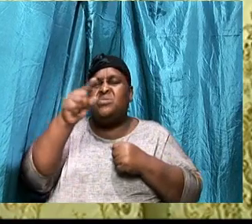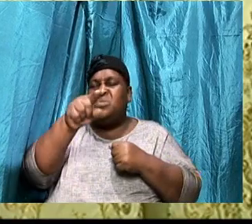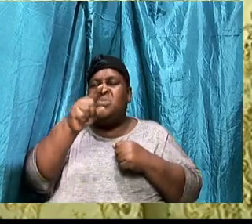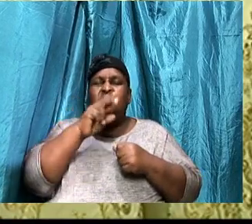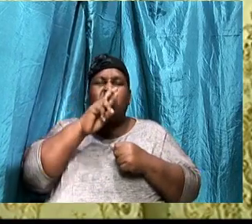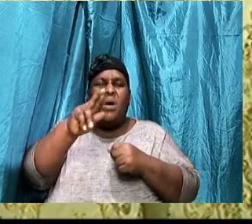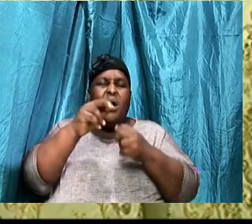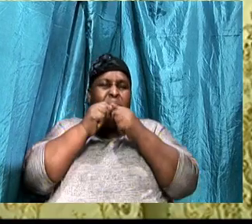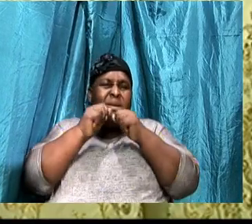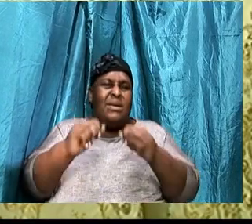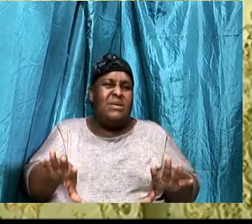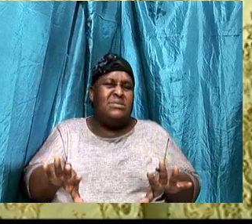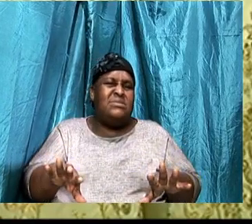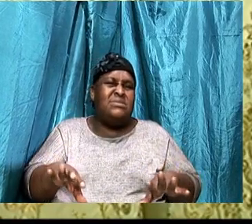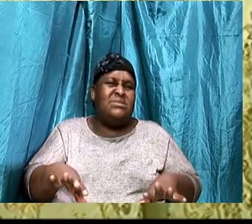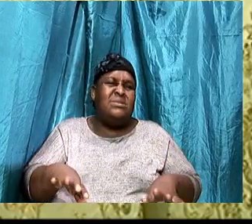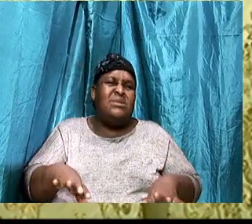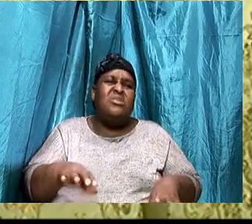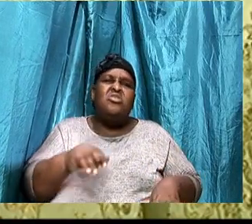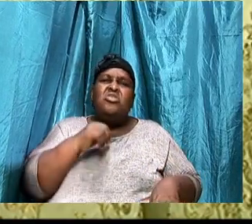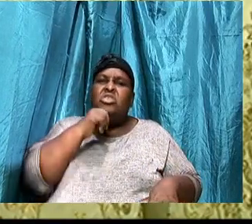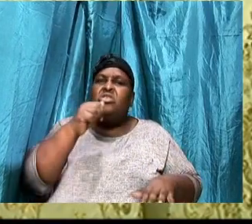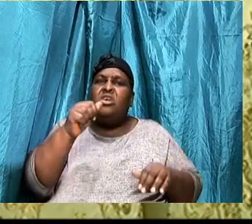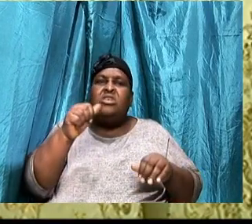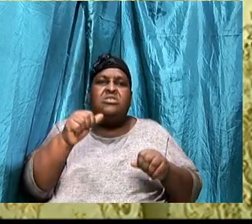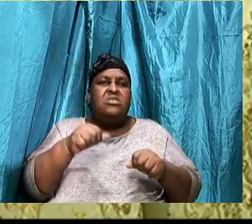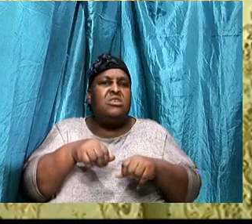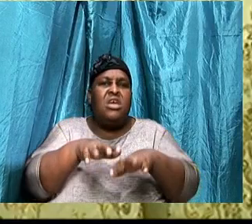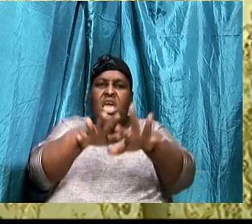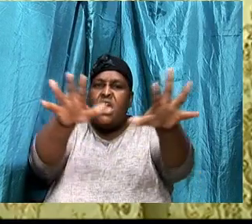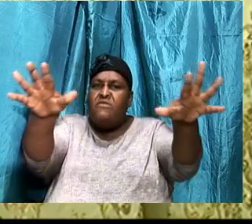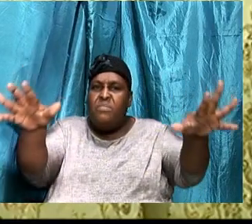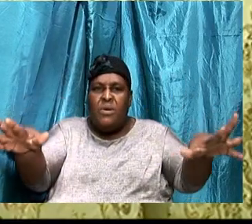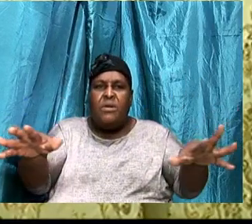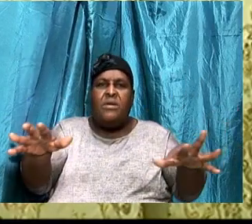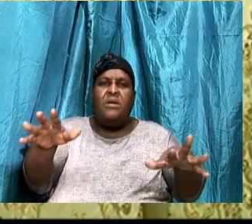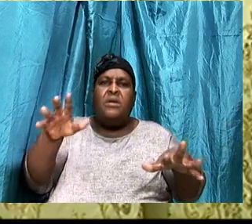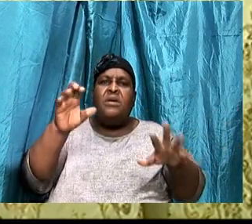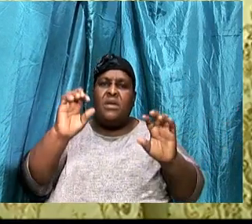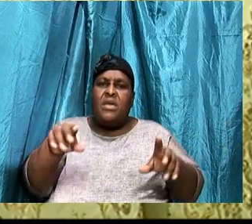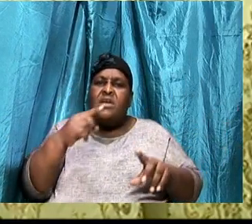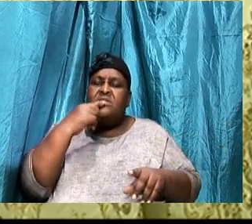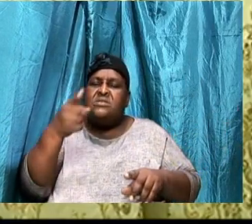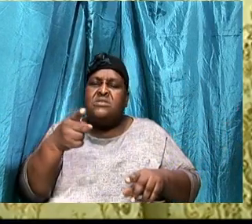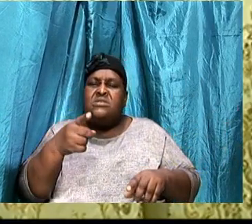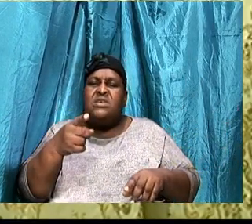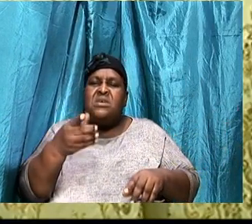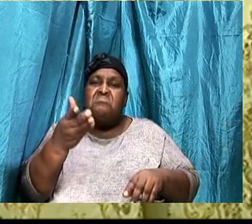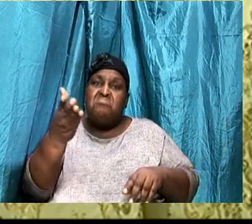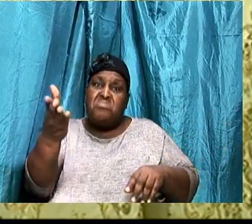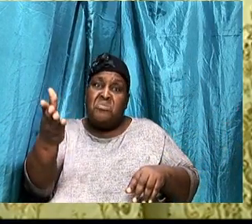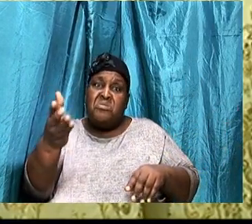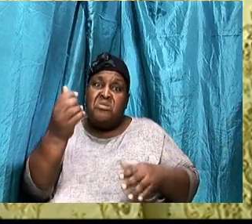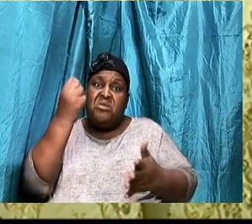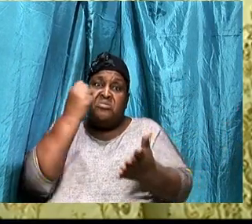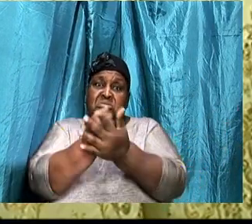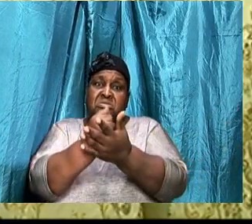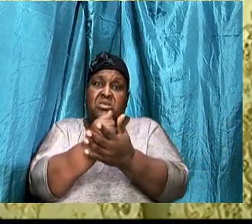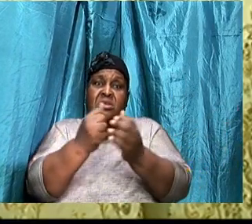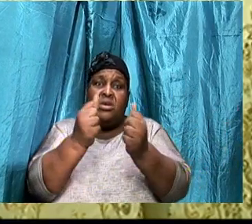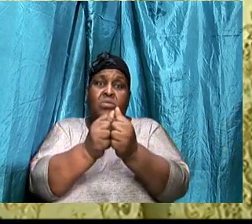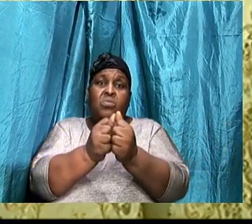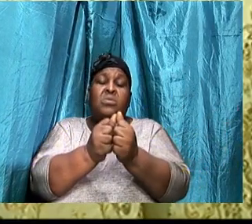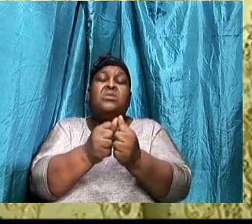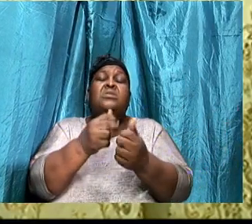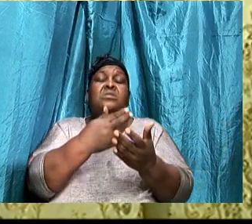say, That you are sealed, With the Holy Ghost, The Bible tells the story, Of the rich man, And Lazarus, And